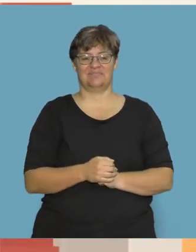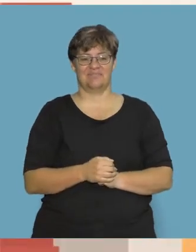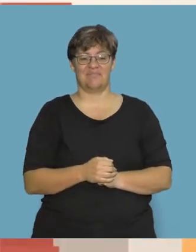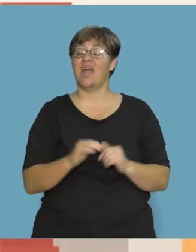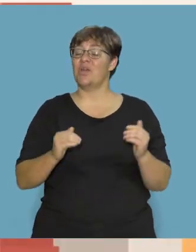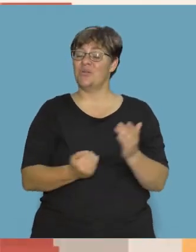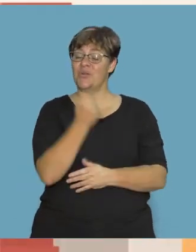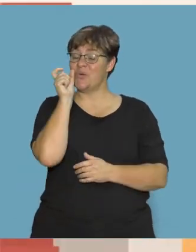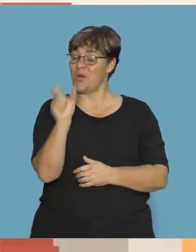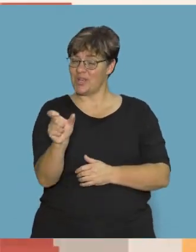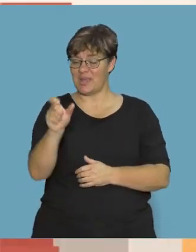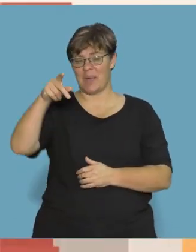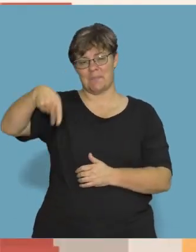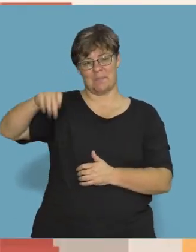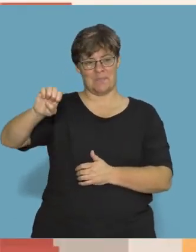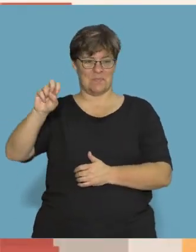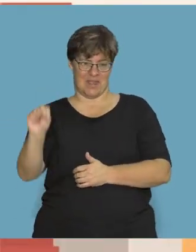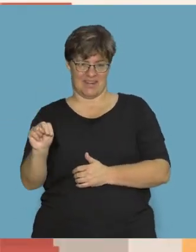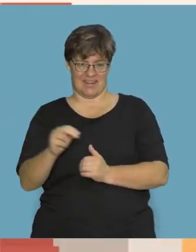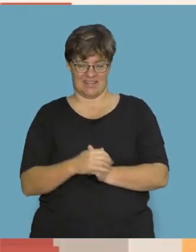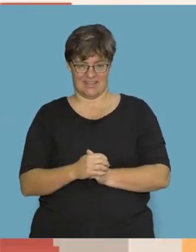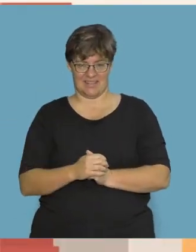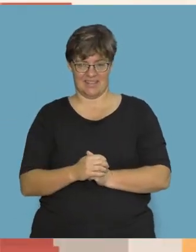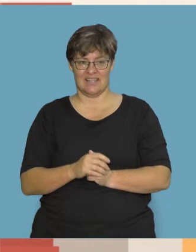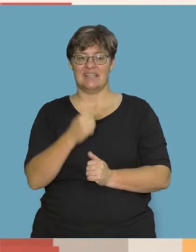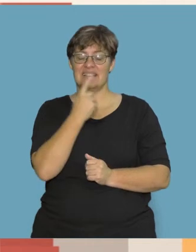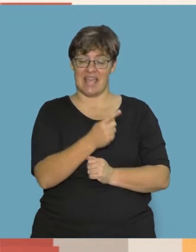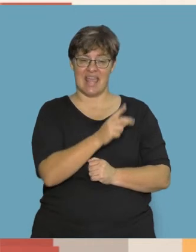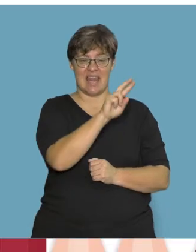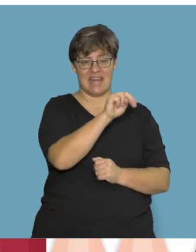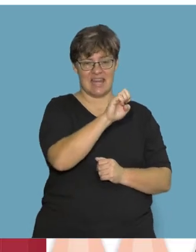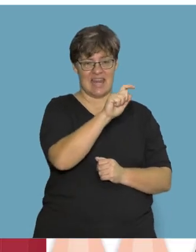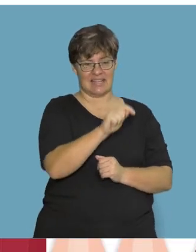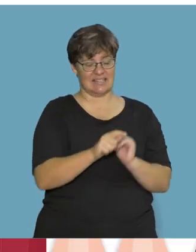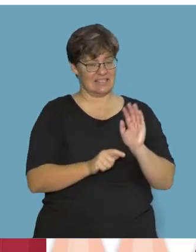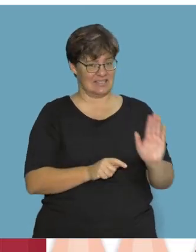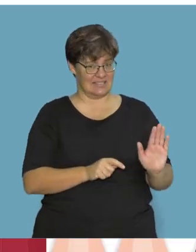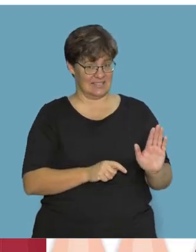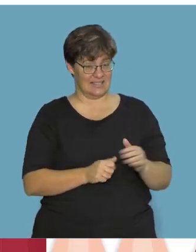Super! The new word is Pen. Say net.